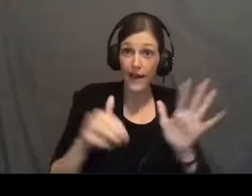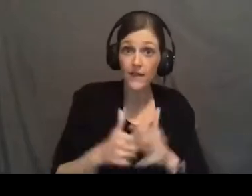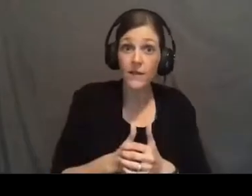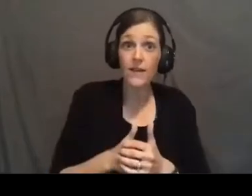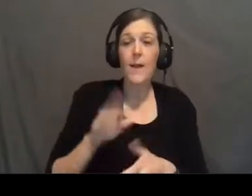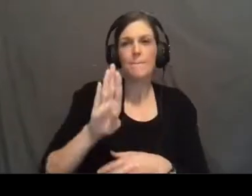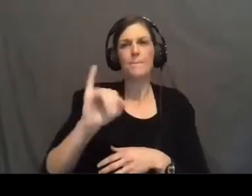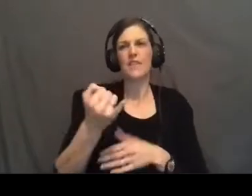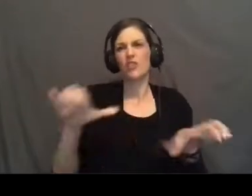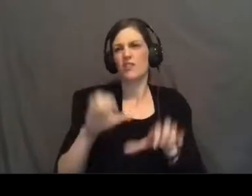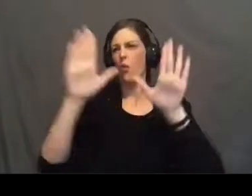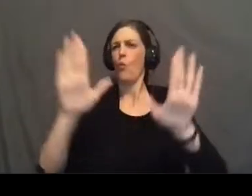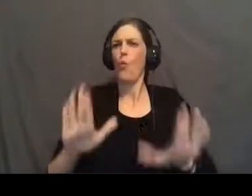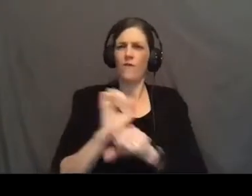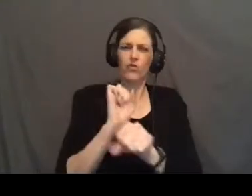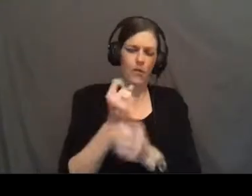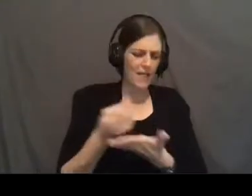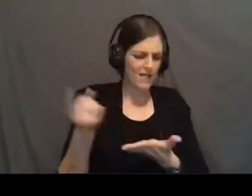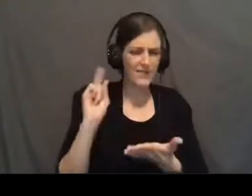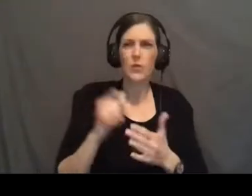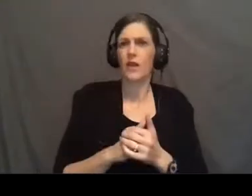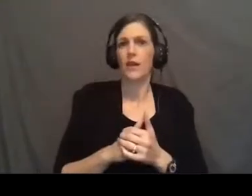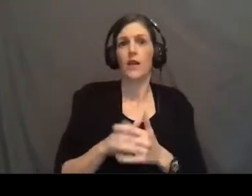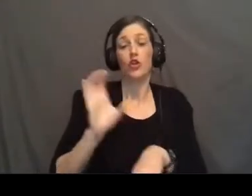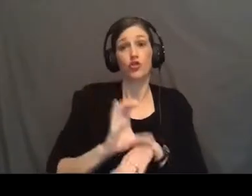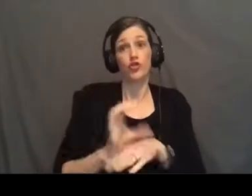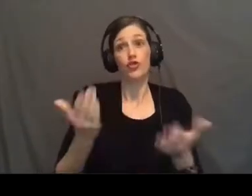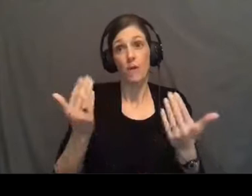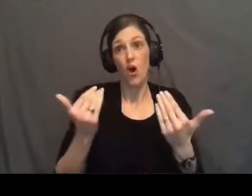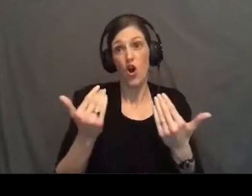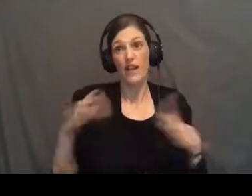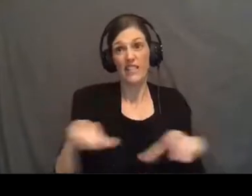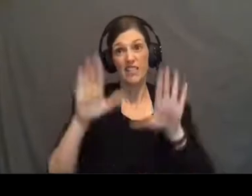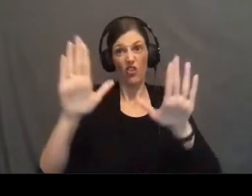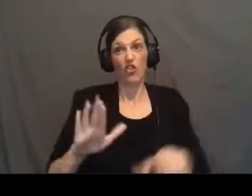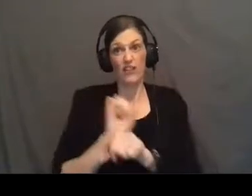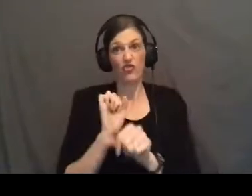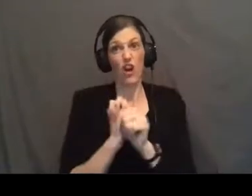BJ did a phenomenal job last week. Like, church, come on. He did a great job.